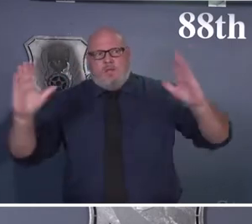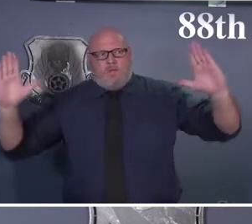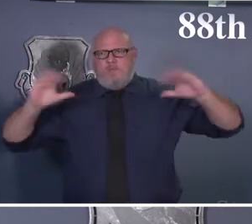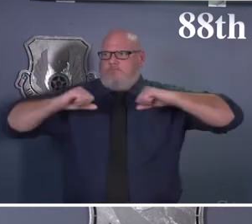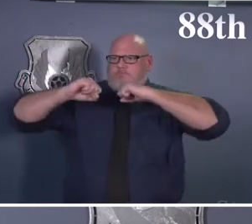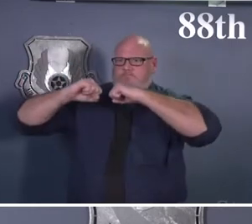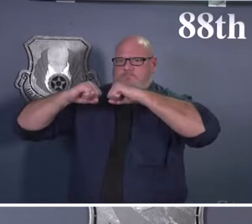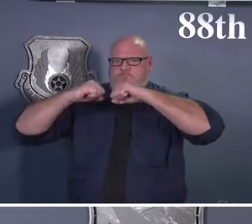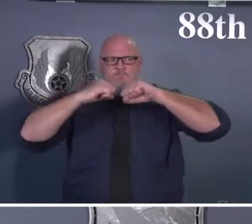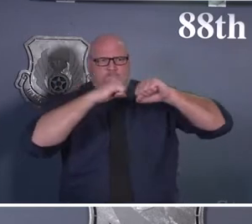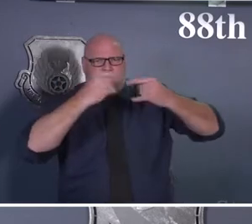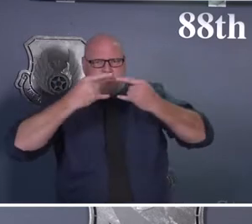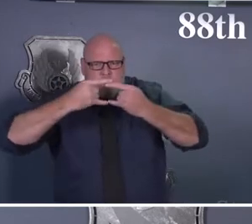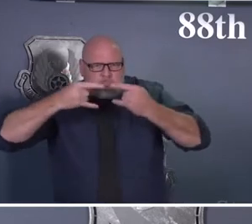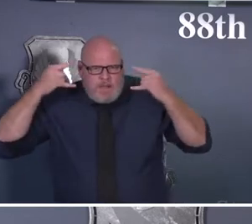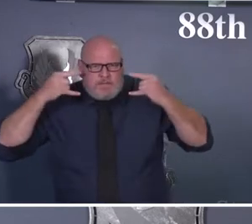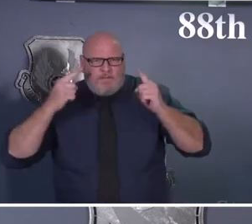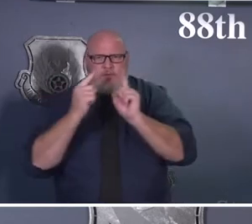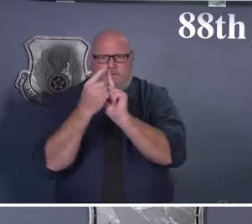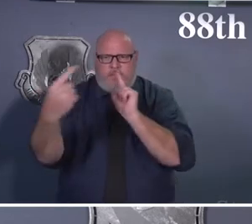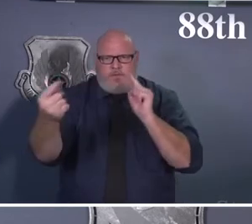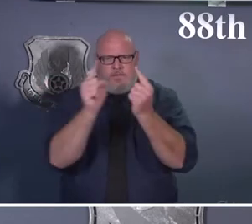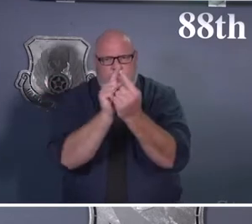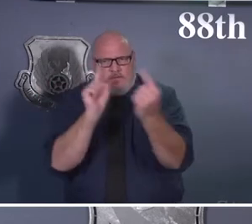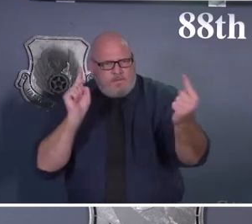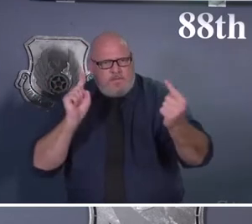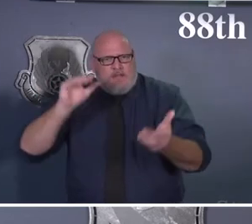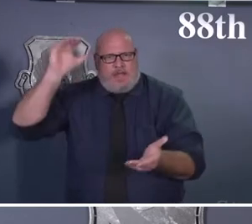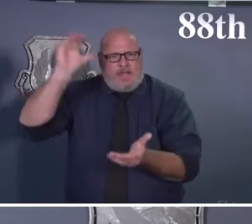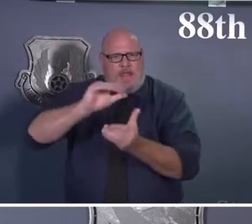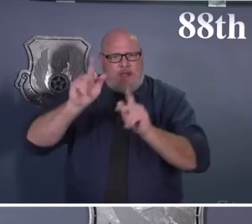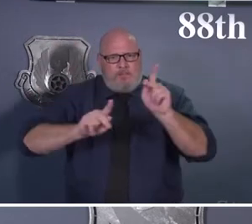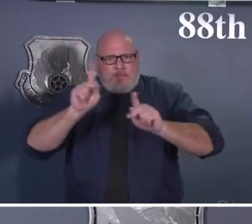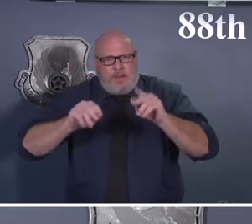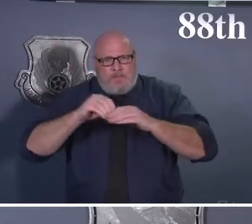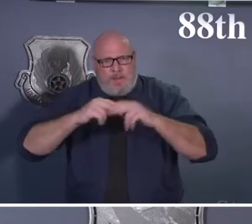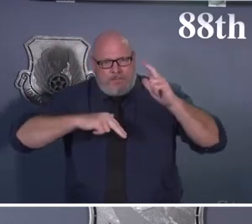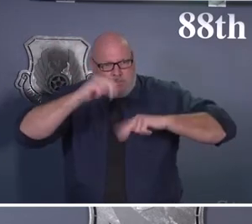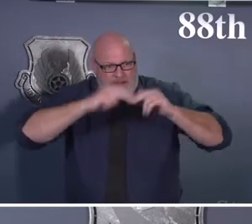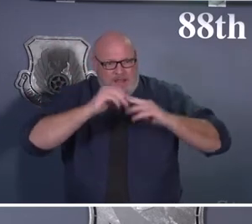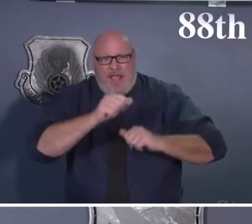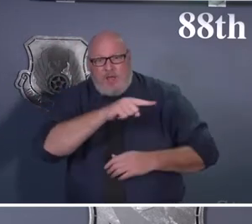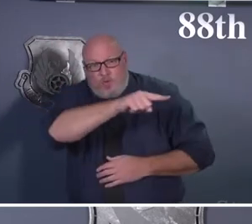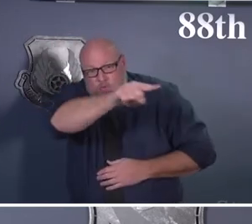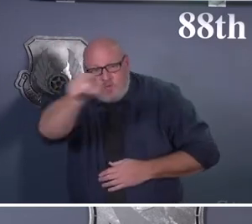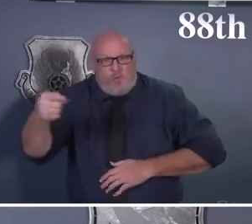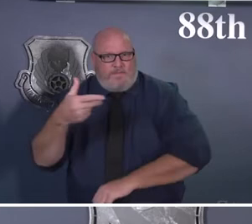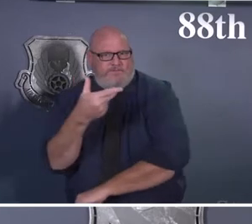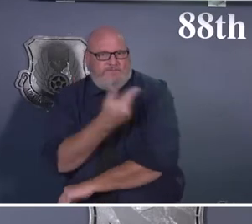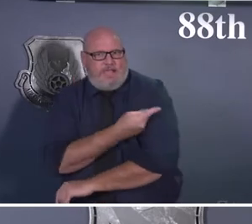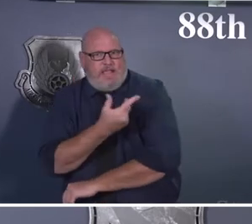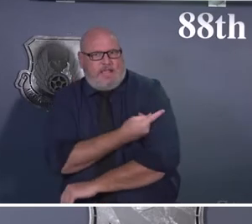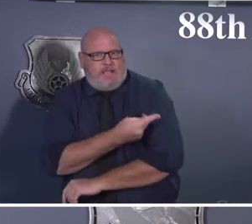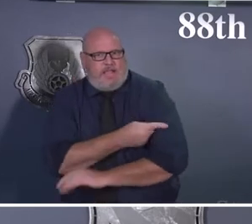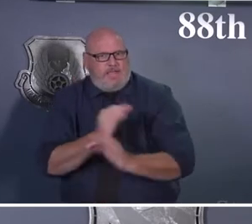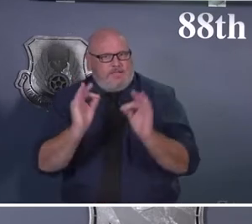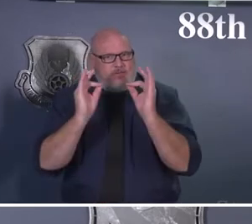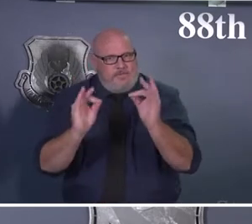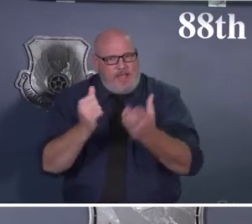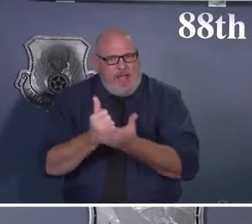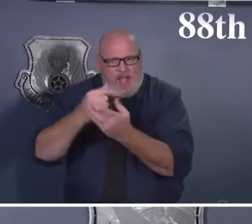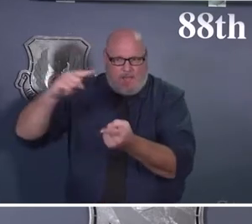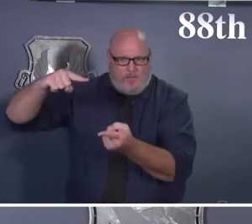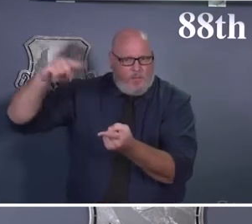masks and we are getting our folks vaccinated. So a few of the things that you can expect to see is we're going to continue to wear our masks and do our social